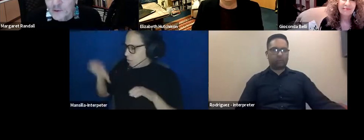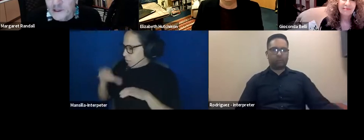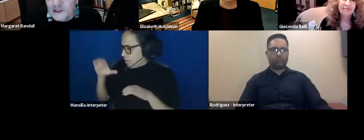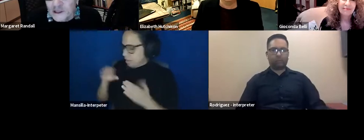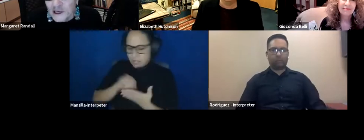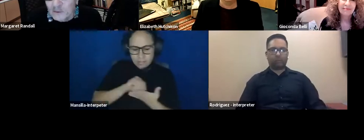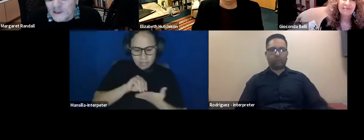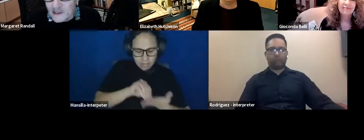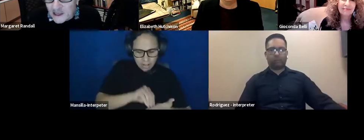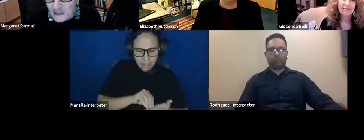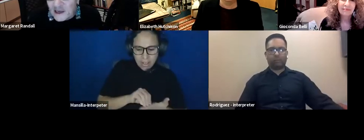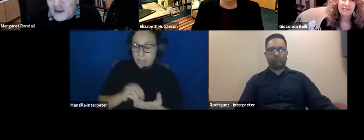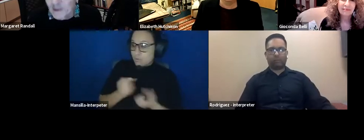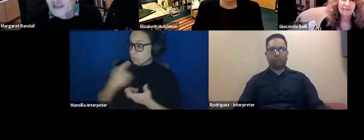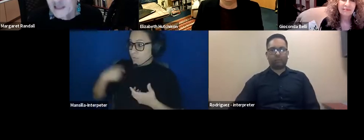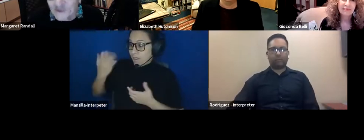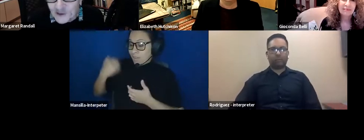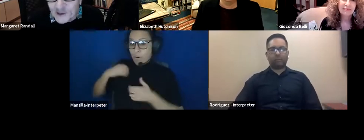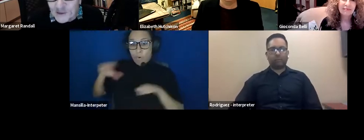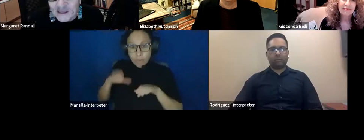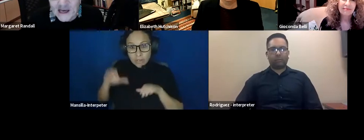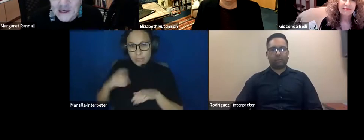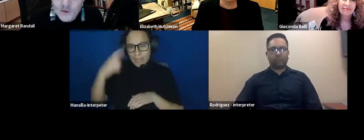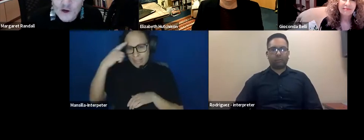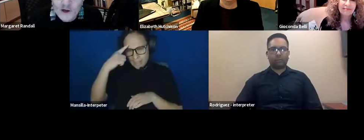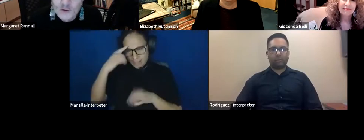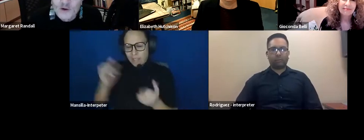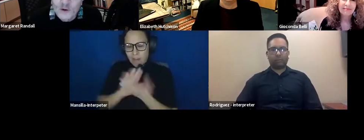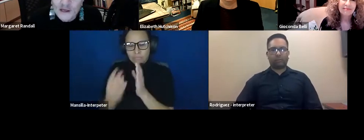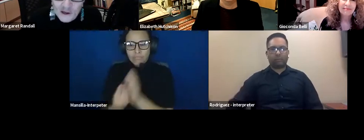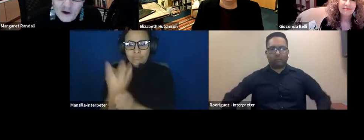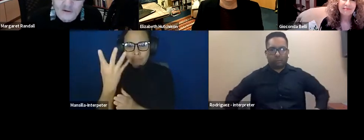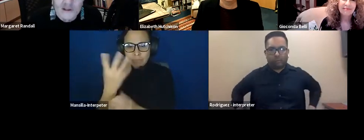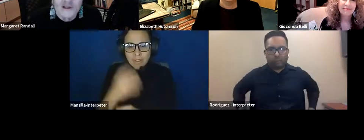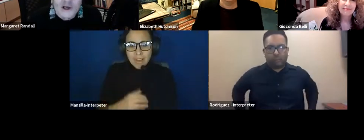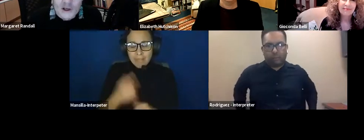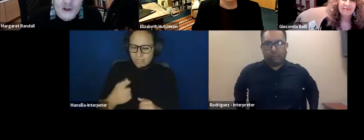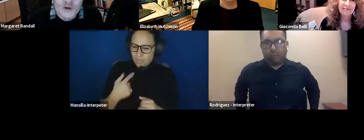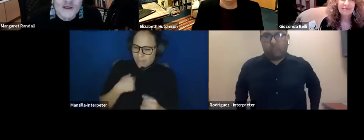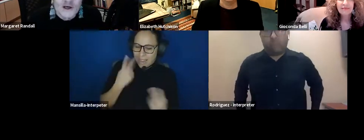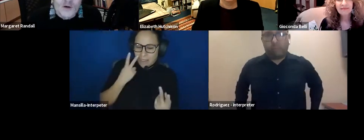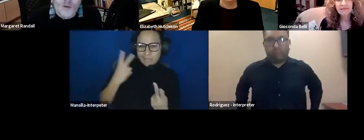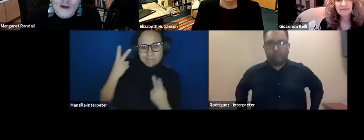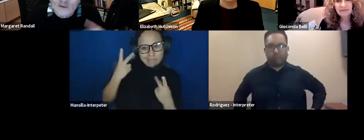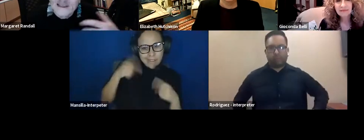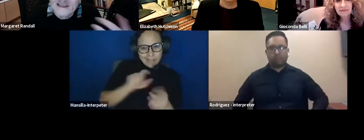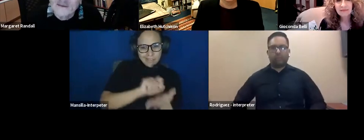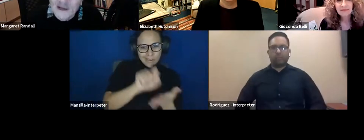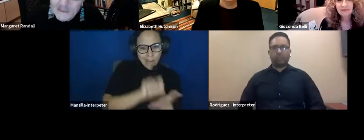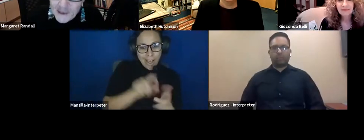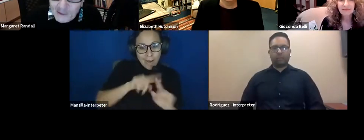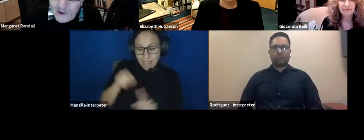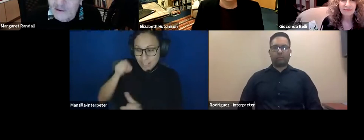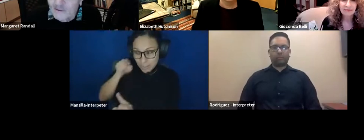come to fruition and we see it, but it's in retrospect. And you were, you, you had the courage to do it when it was still